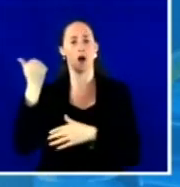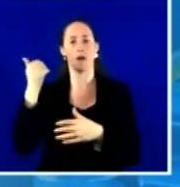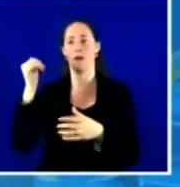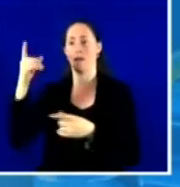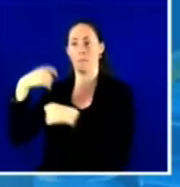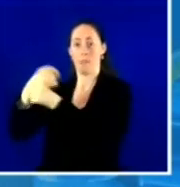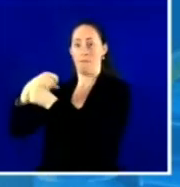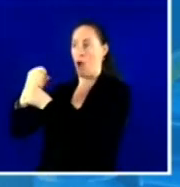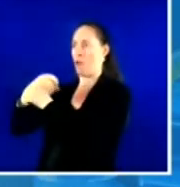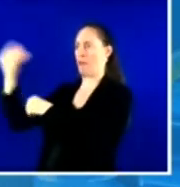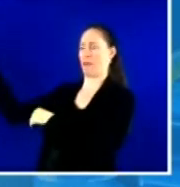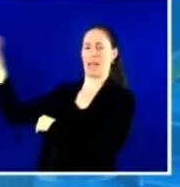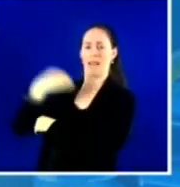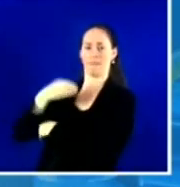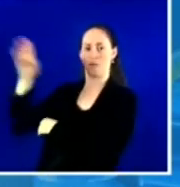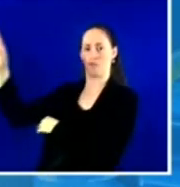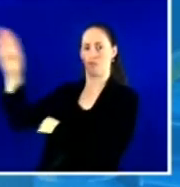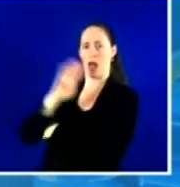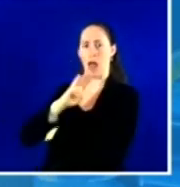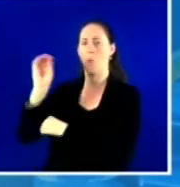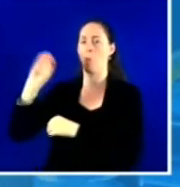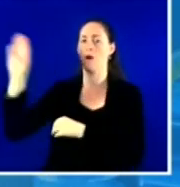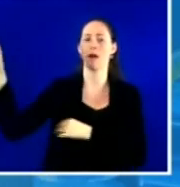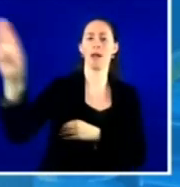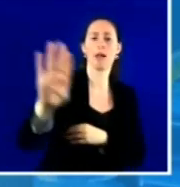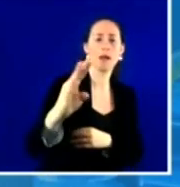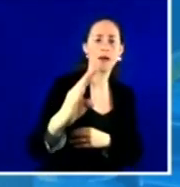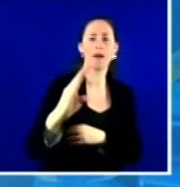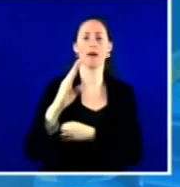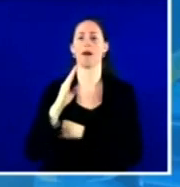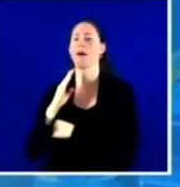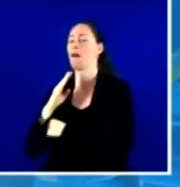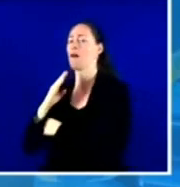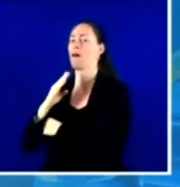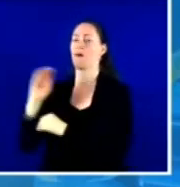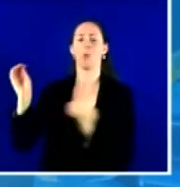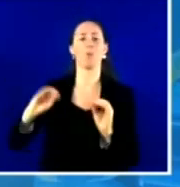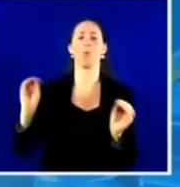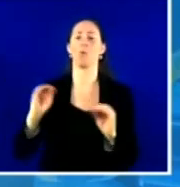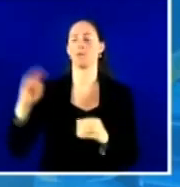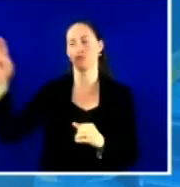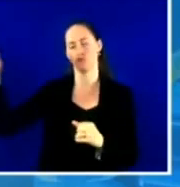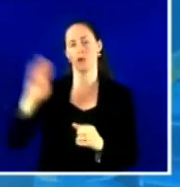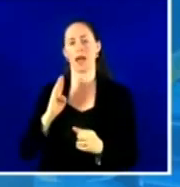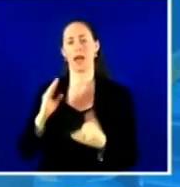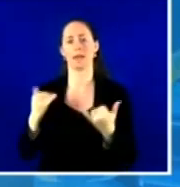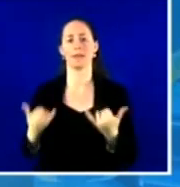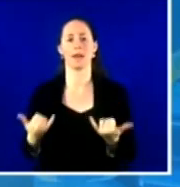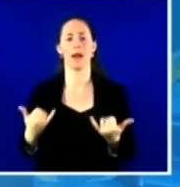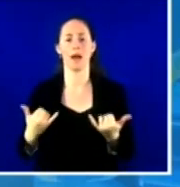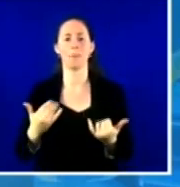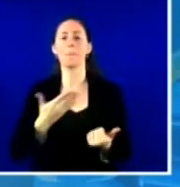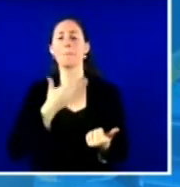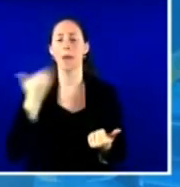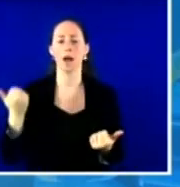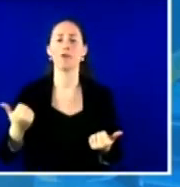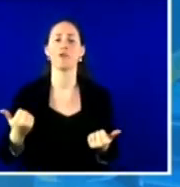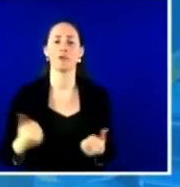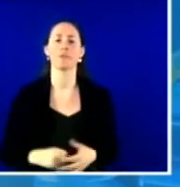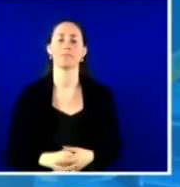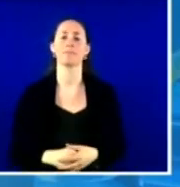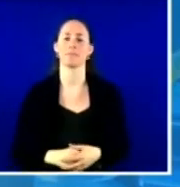through perhaps a health department. So providers can better manage their supply based on their own demand.